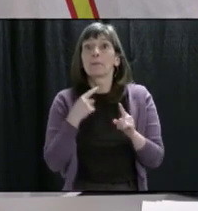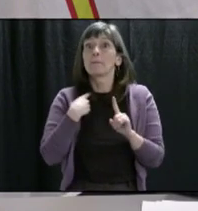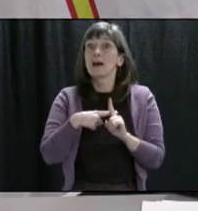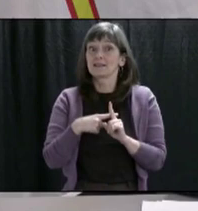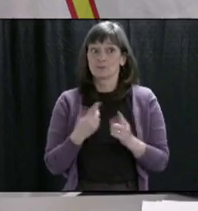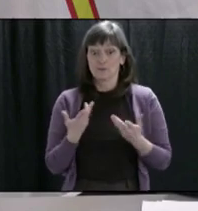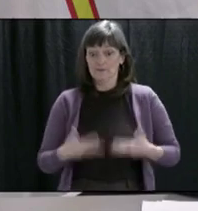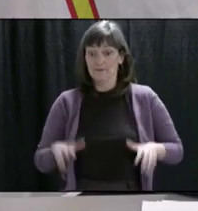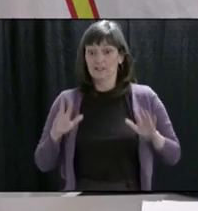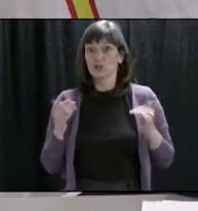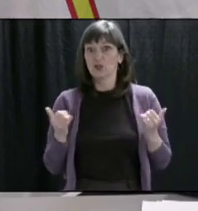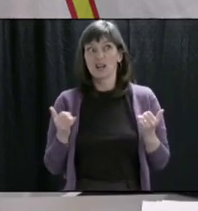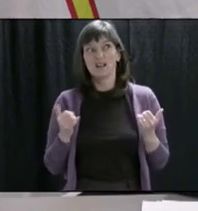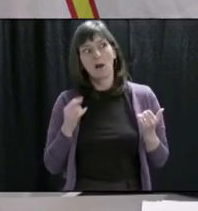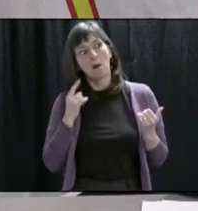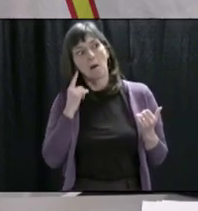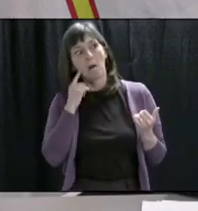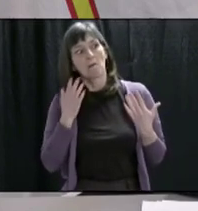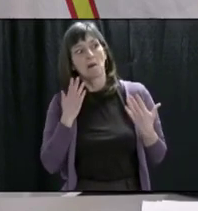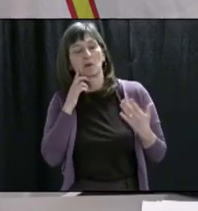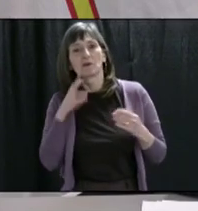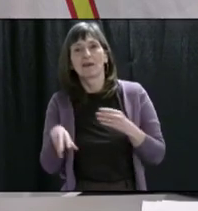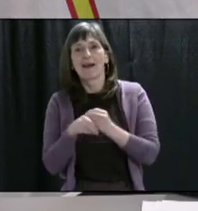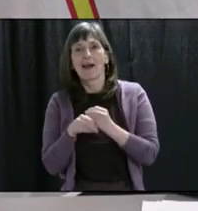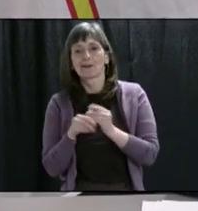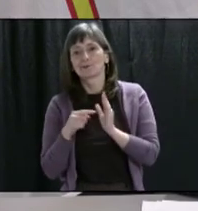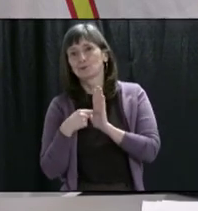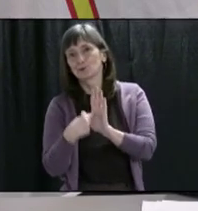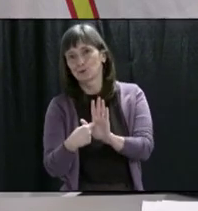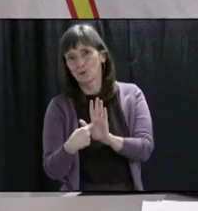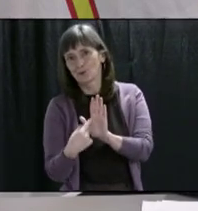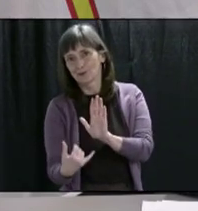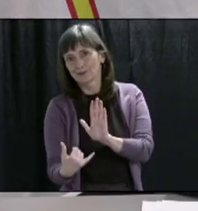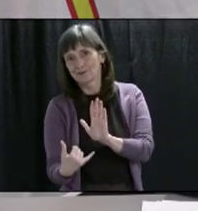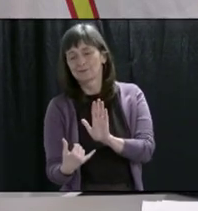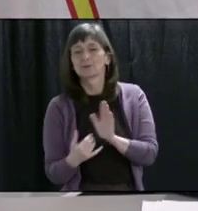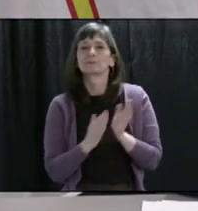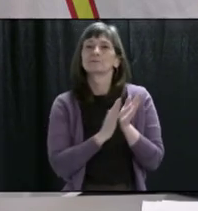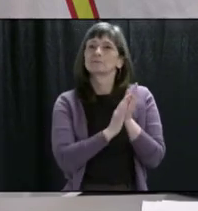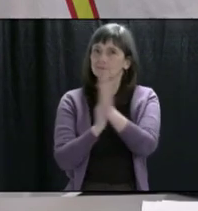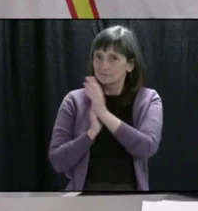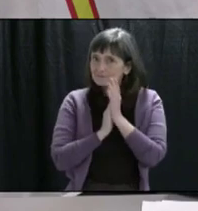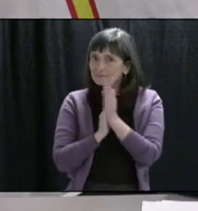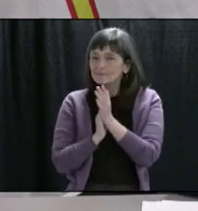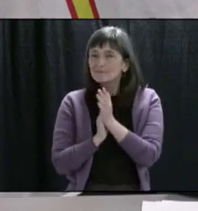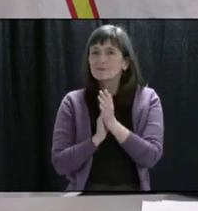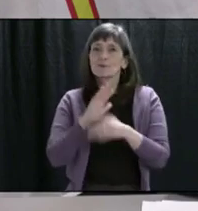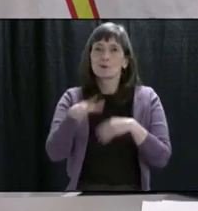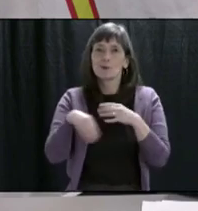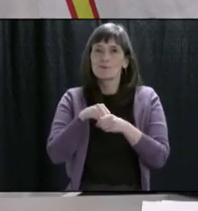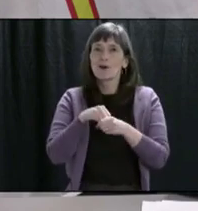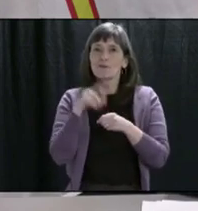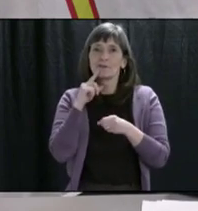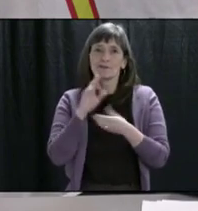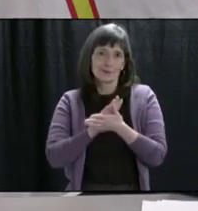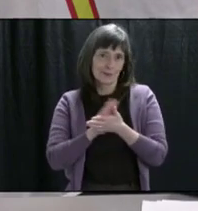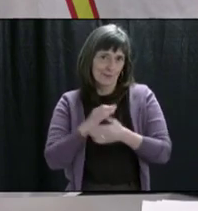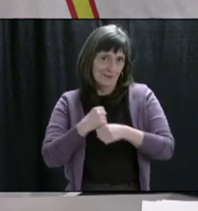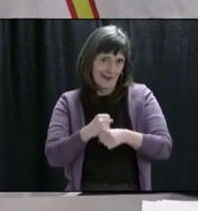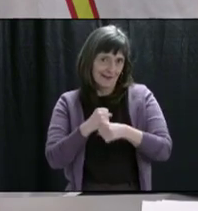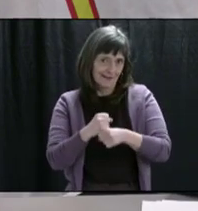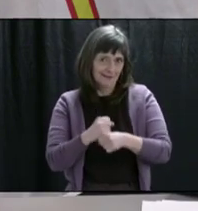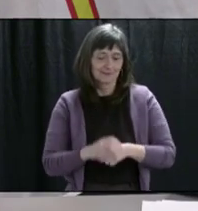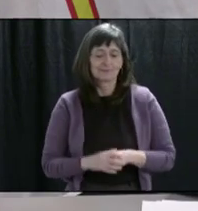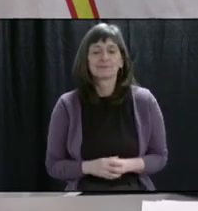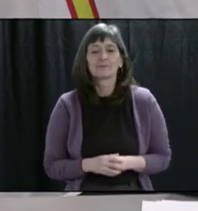we could probably even be playing it for you. So kudos to all involved. And speaking of